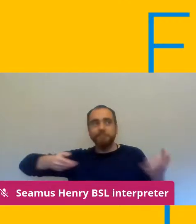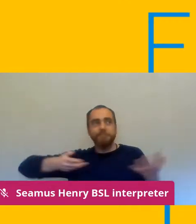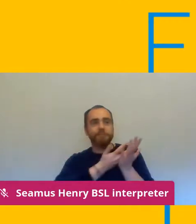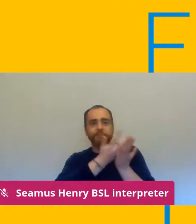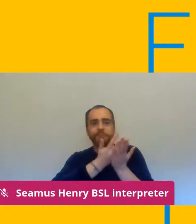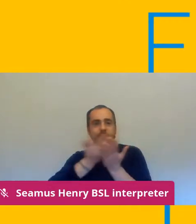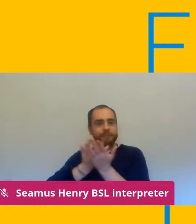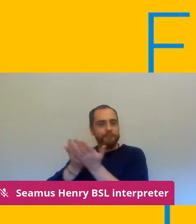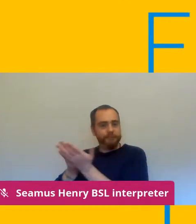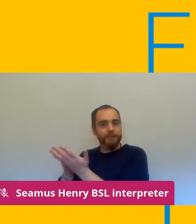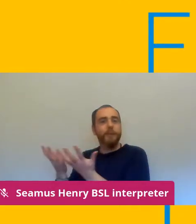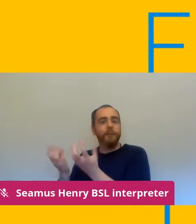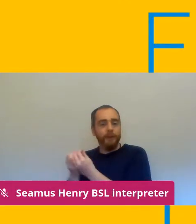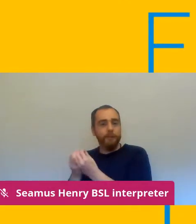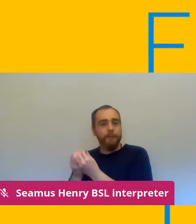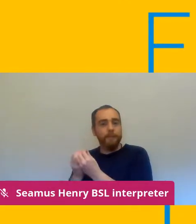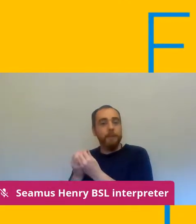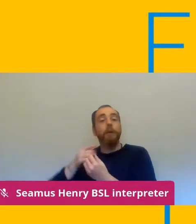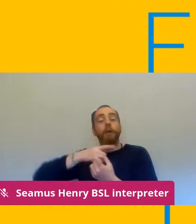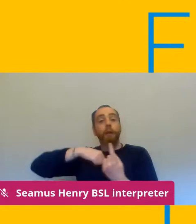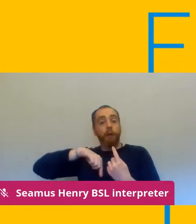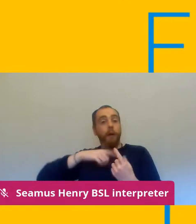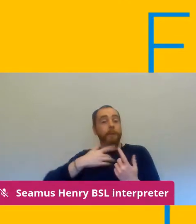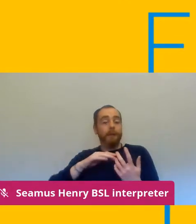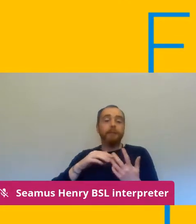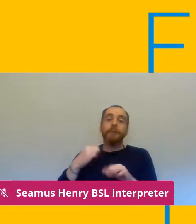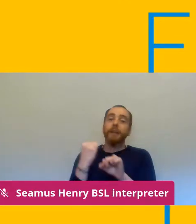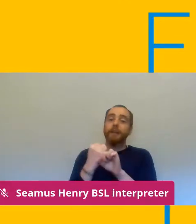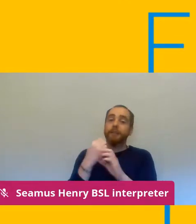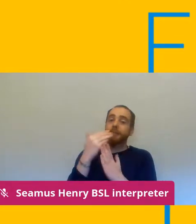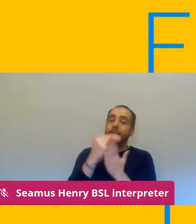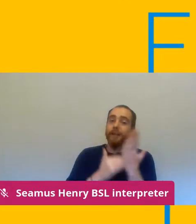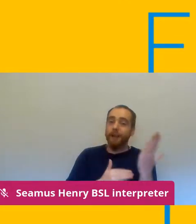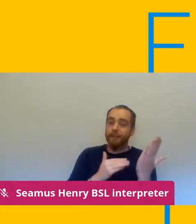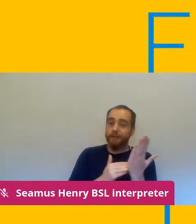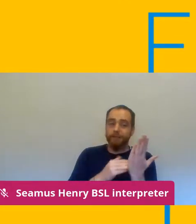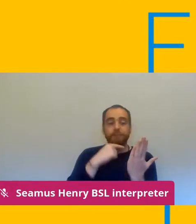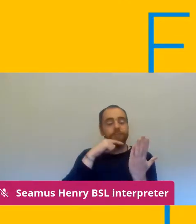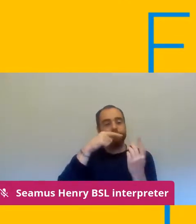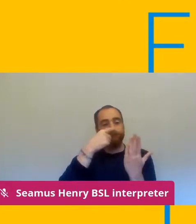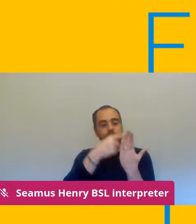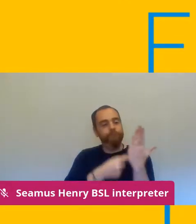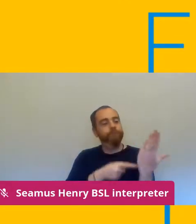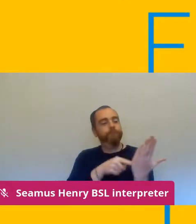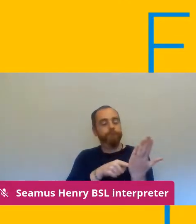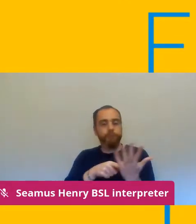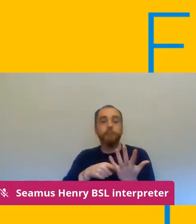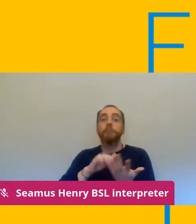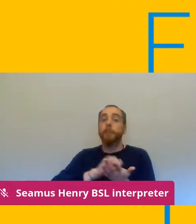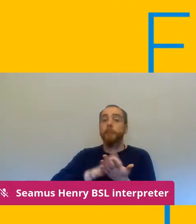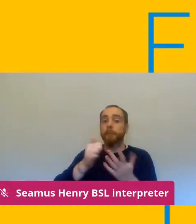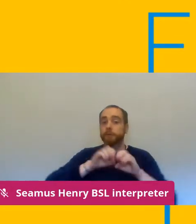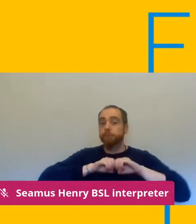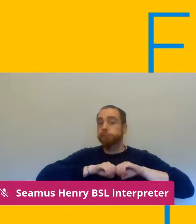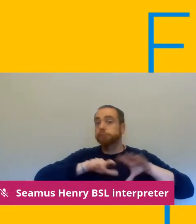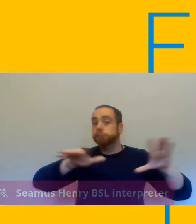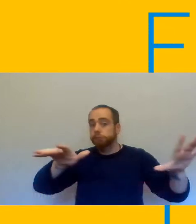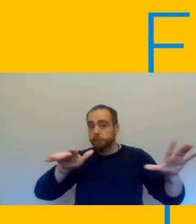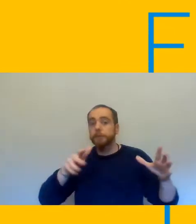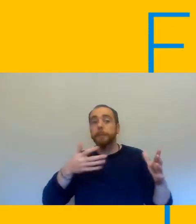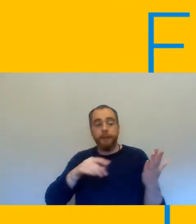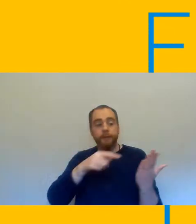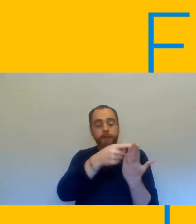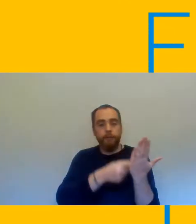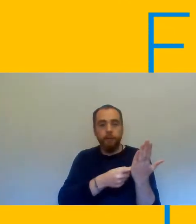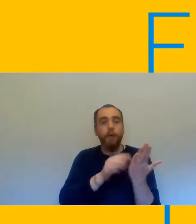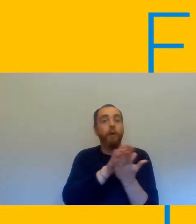secretary wraps around this work that we have been doing uh and provides a platform now for branches and regional officials to take stock